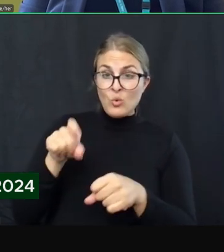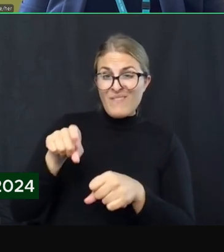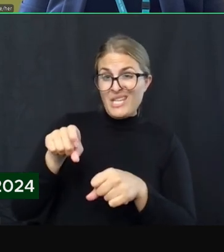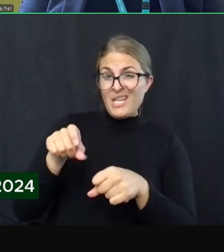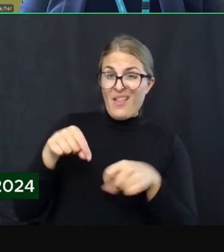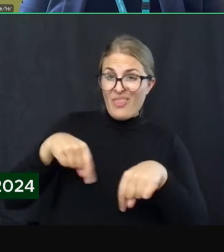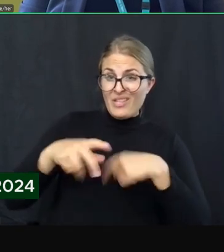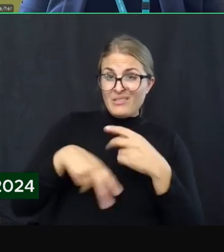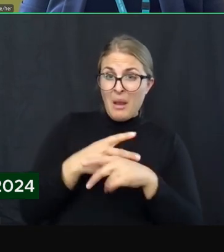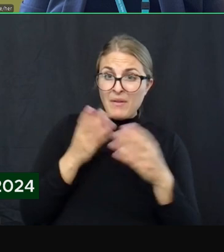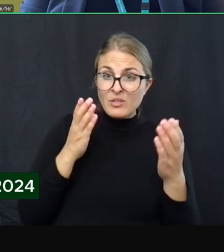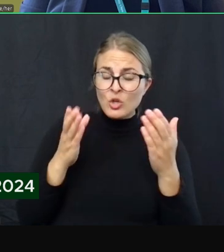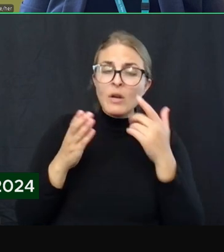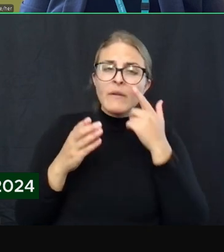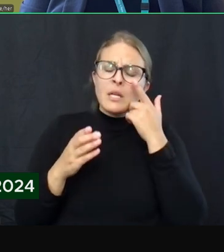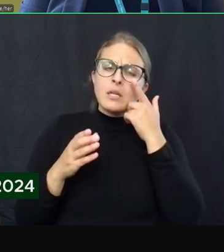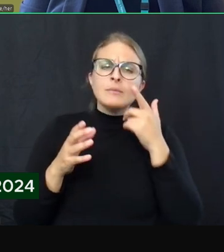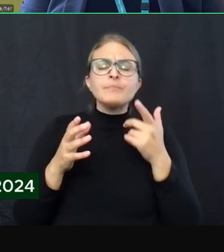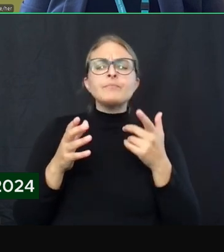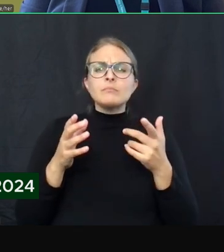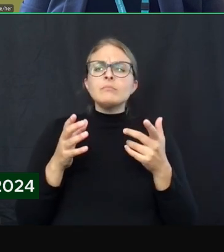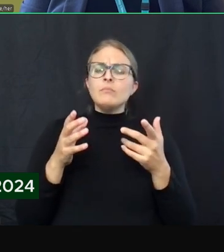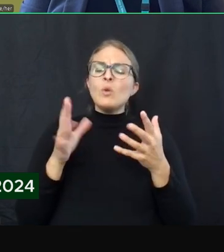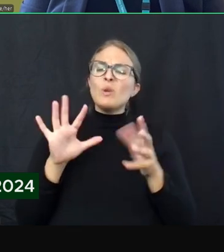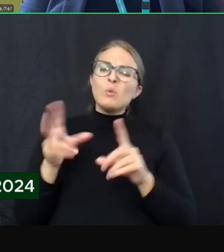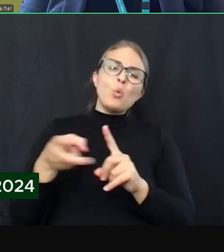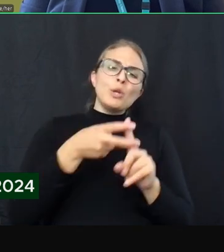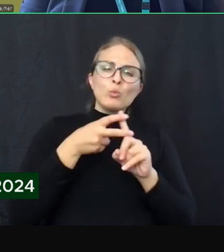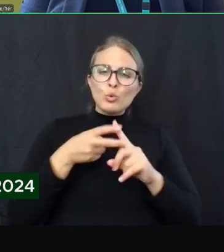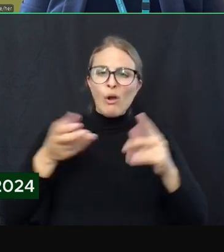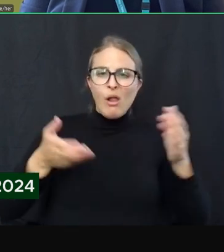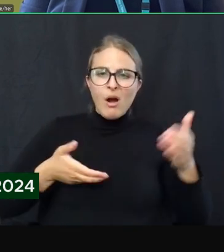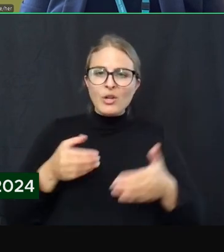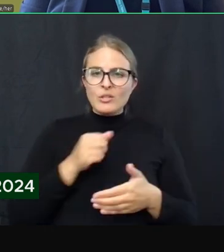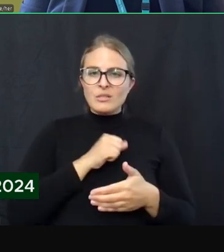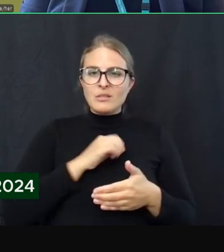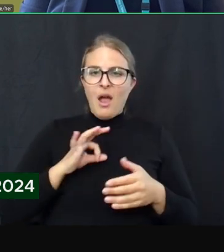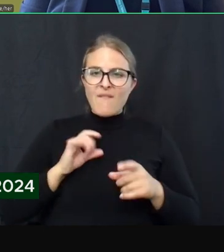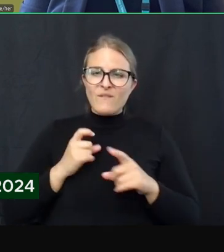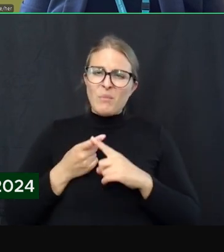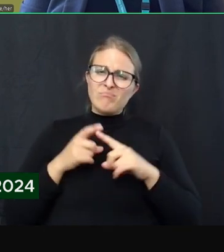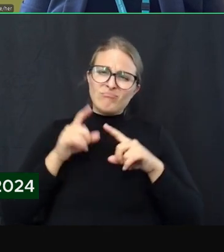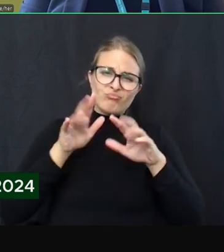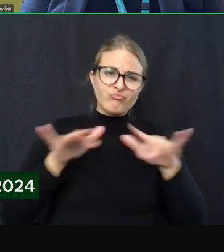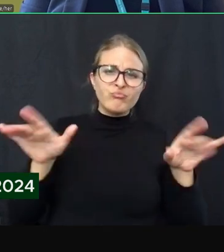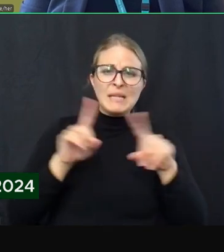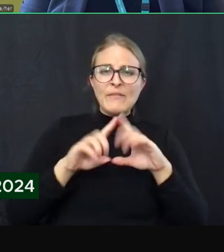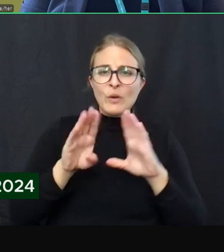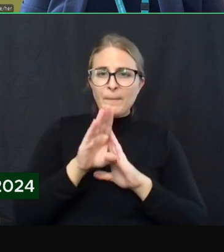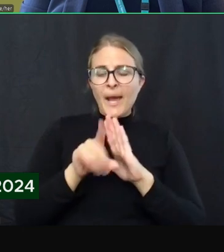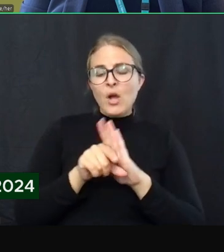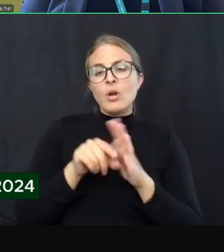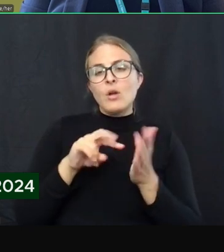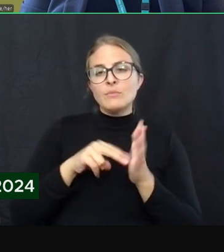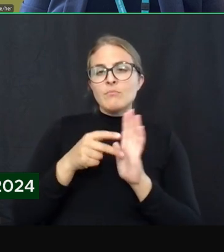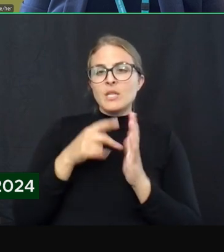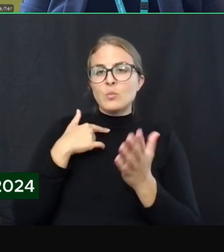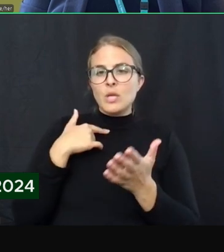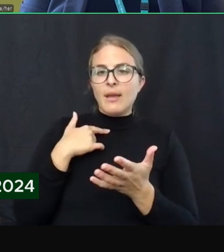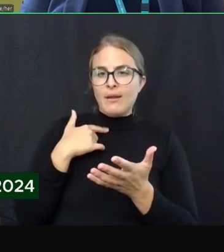our hope is that by continuing to recruit and hire staff from different backgrounds, we'll best be able to serve the